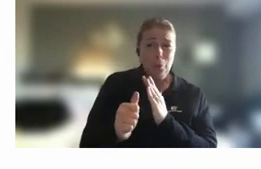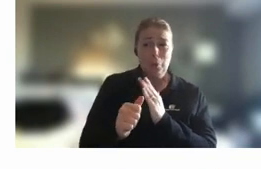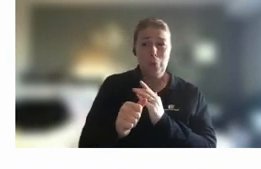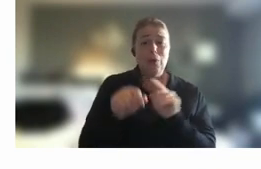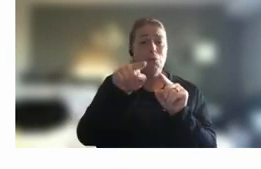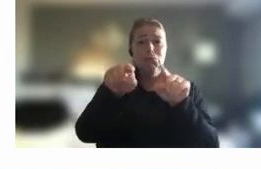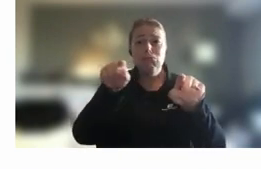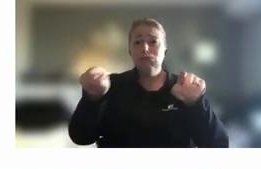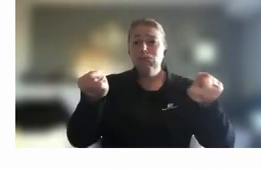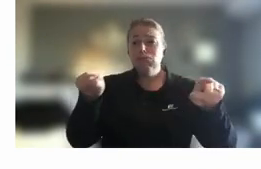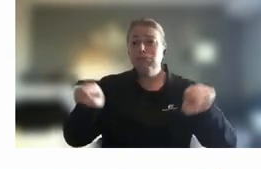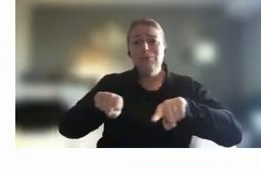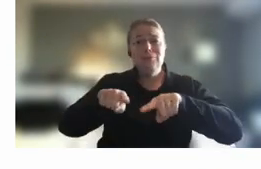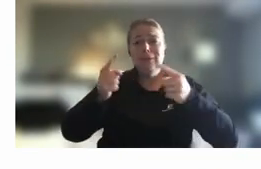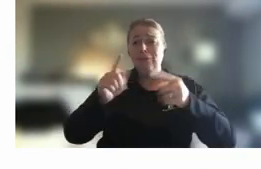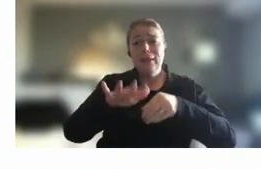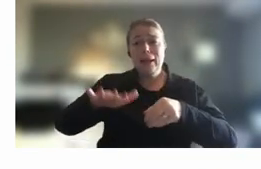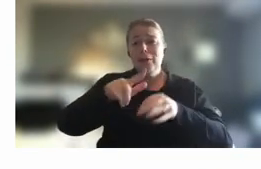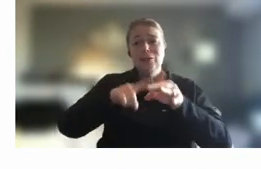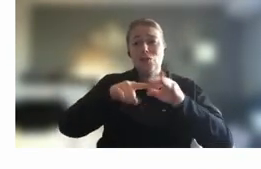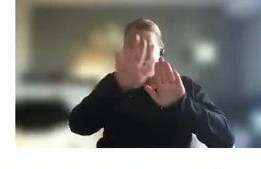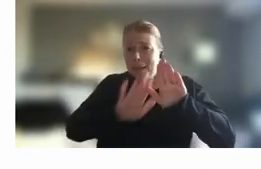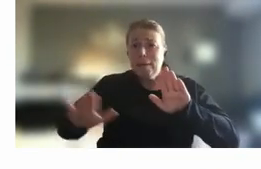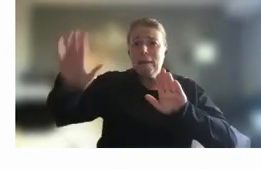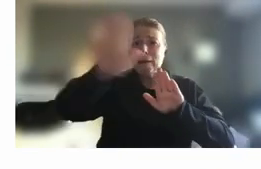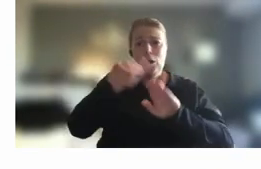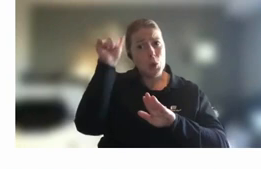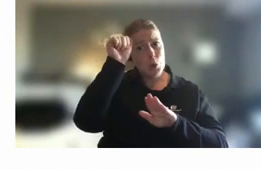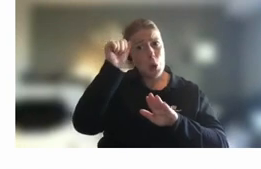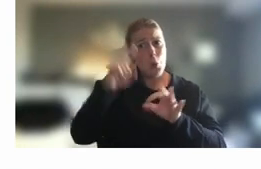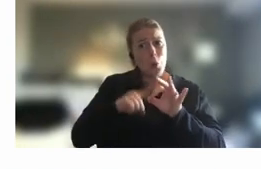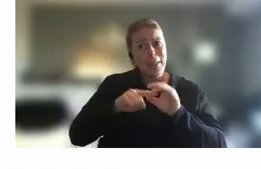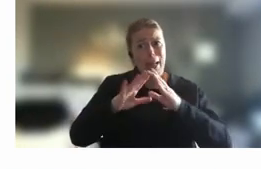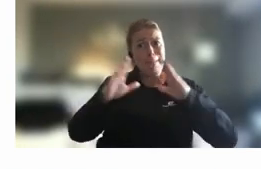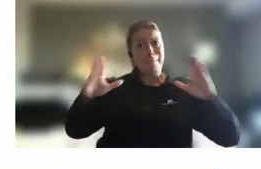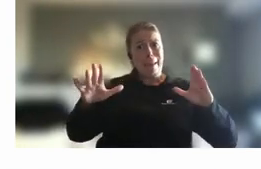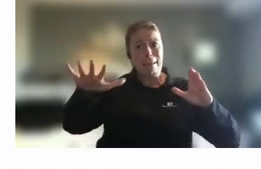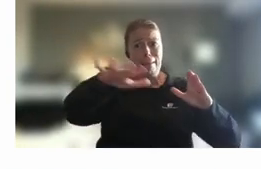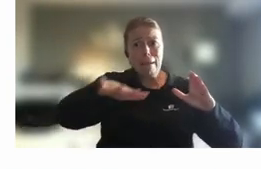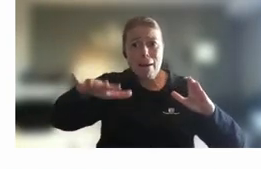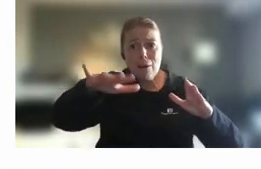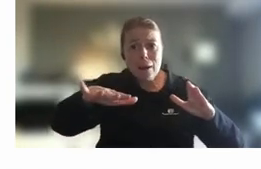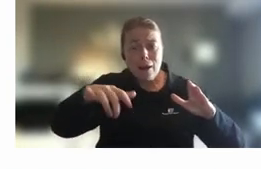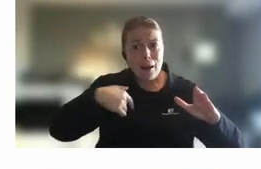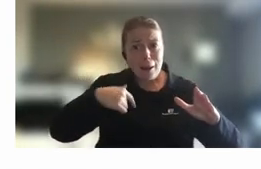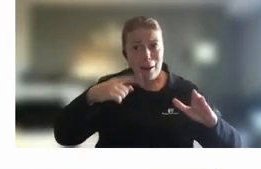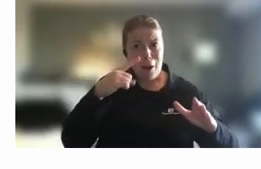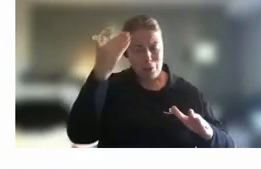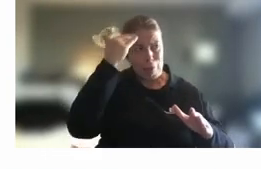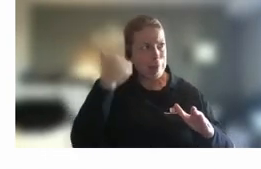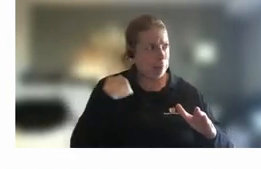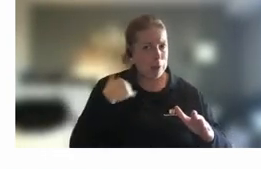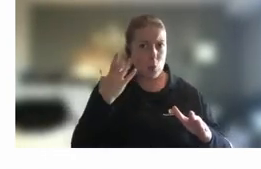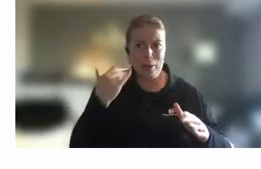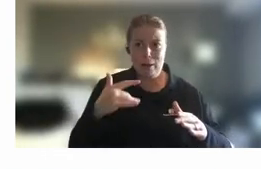all over the state and Queensland of course is a very very big state as uh I kept being reminded when when I